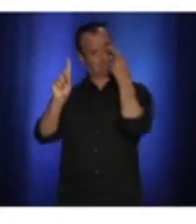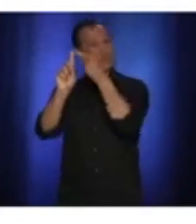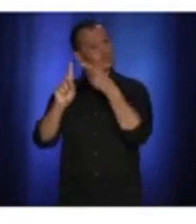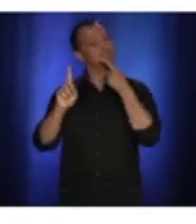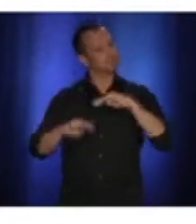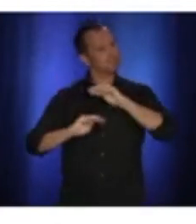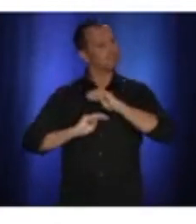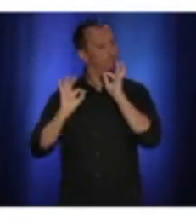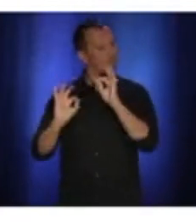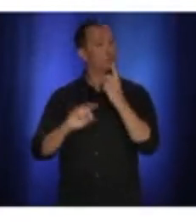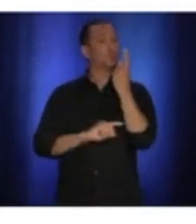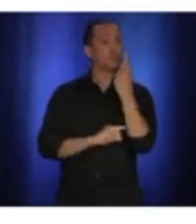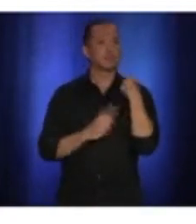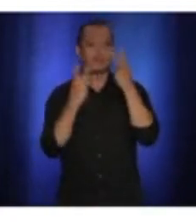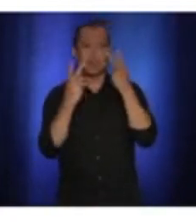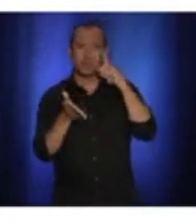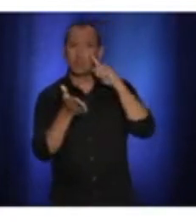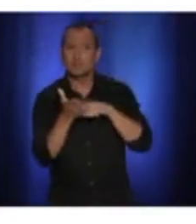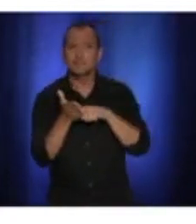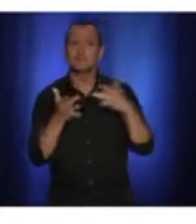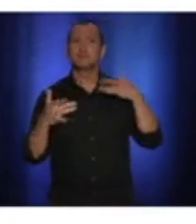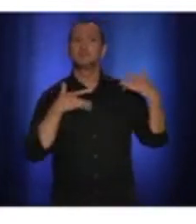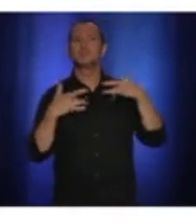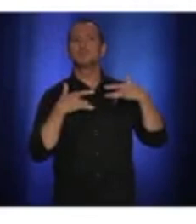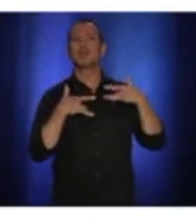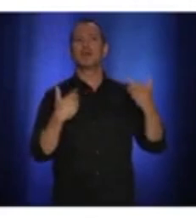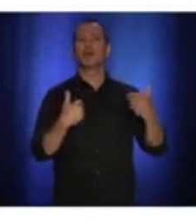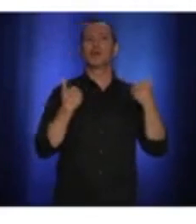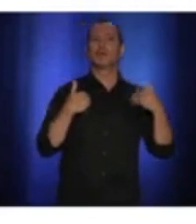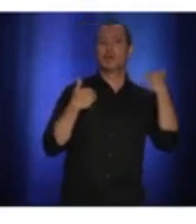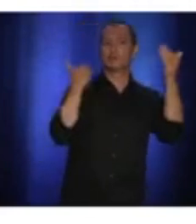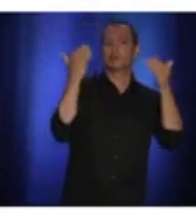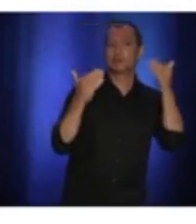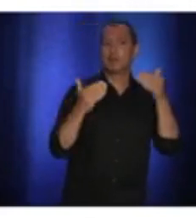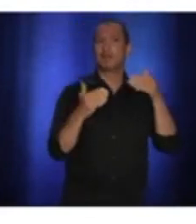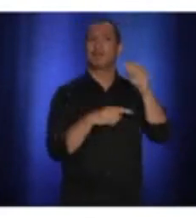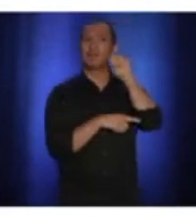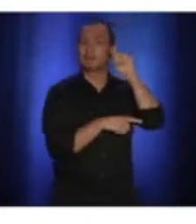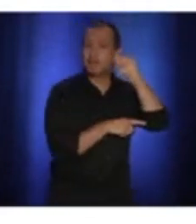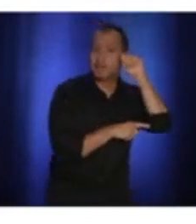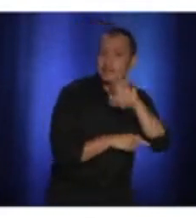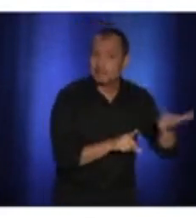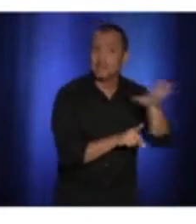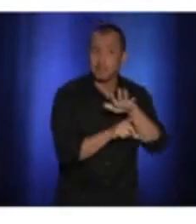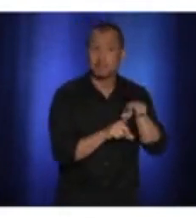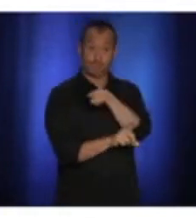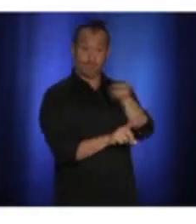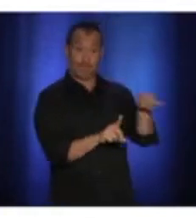and young adults. That's why we're asking young people to mobilize to respect the public health